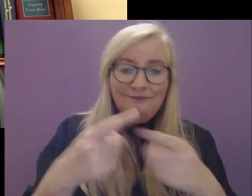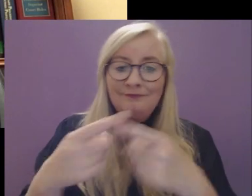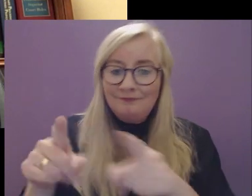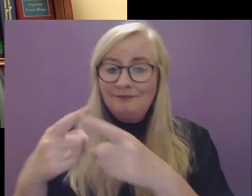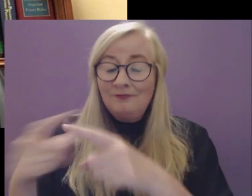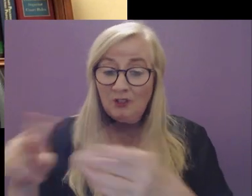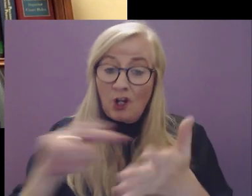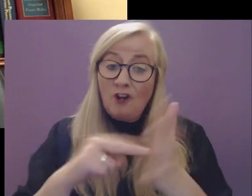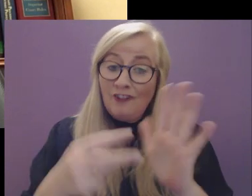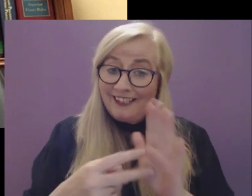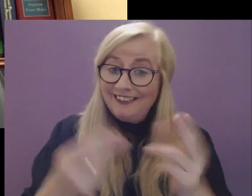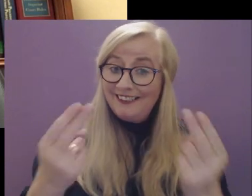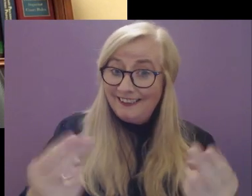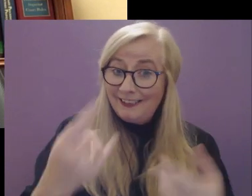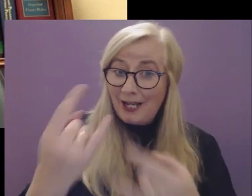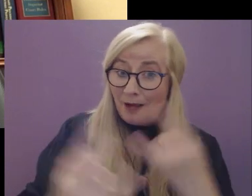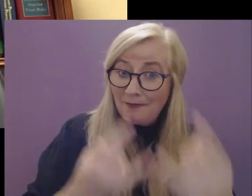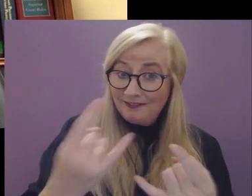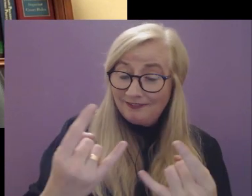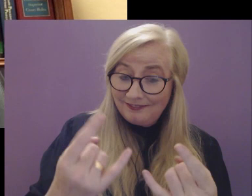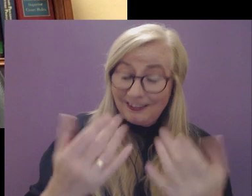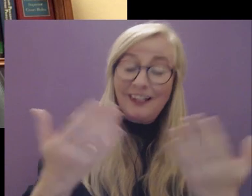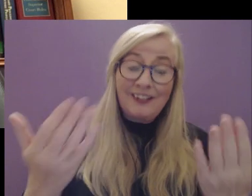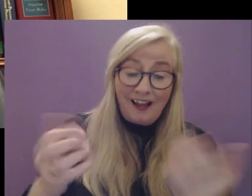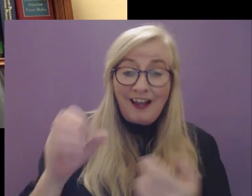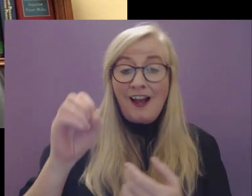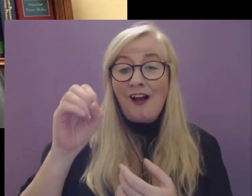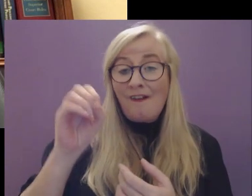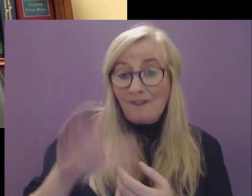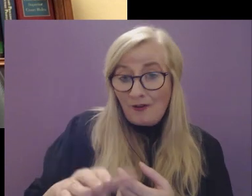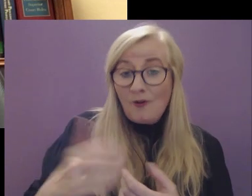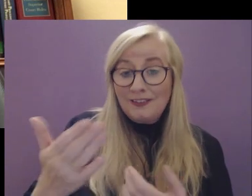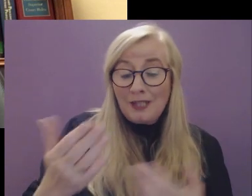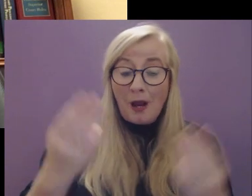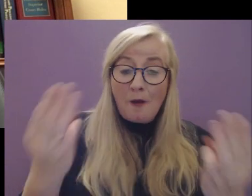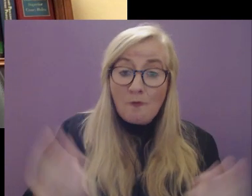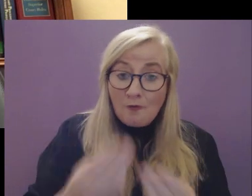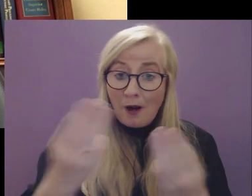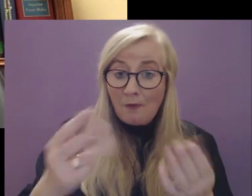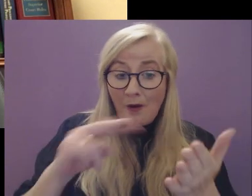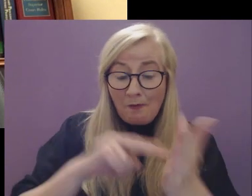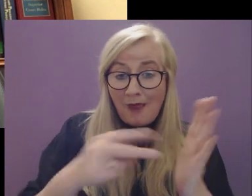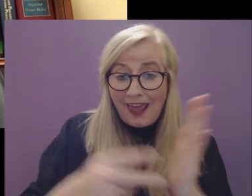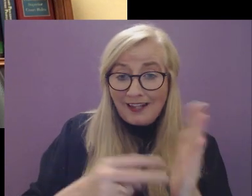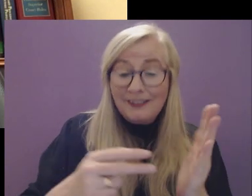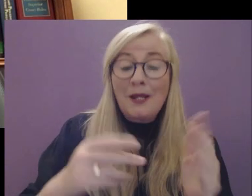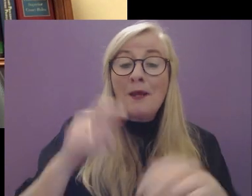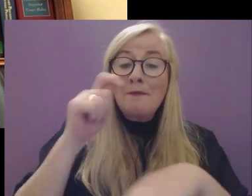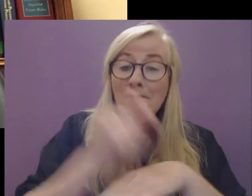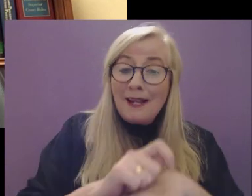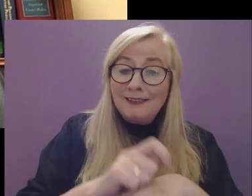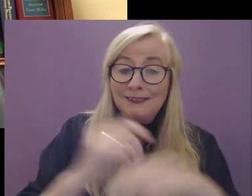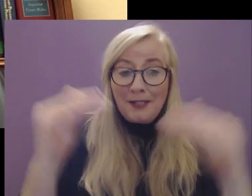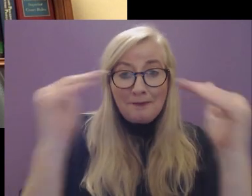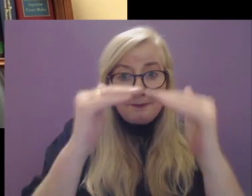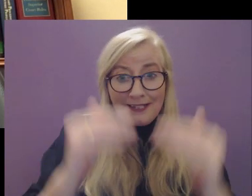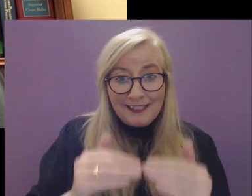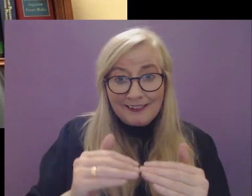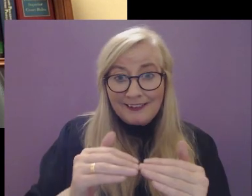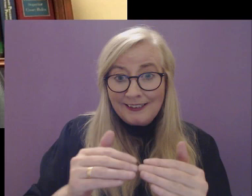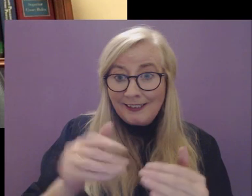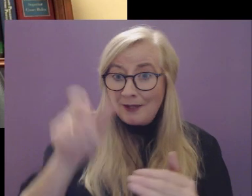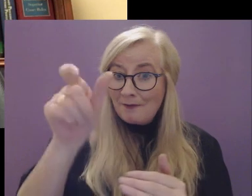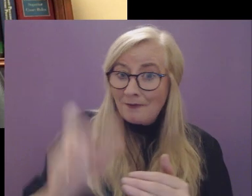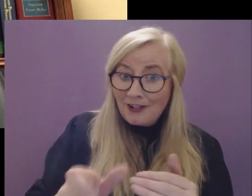arrangements are often necessary. It goes without saying that a proper plan to best meet the needs of a person with